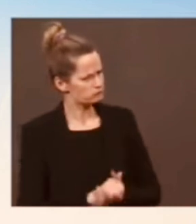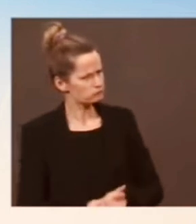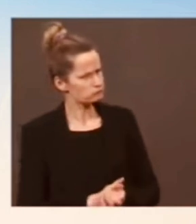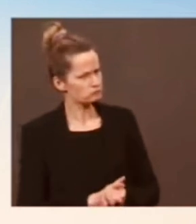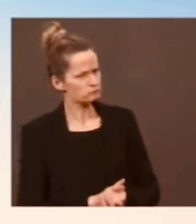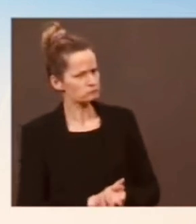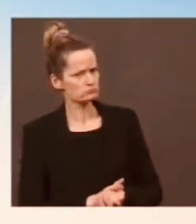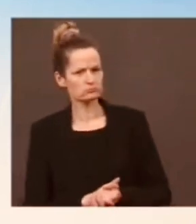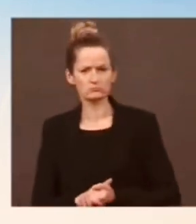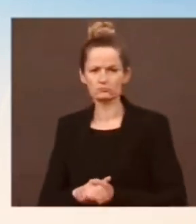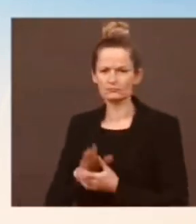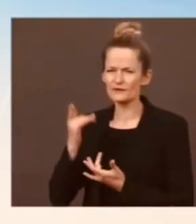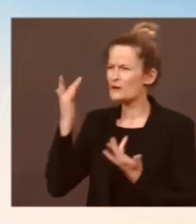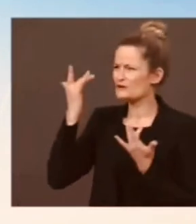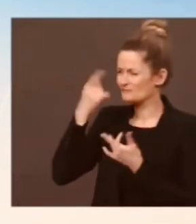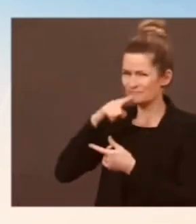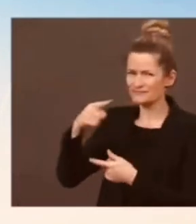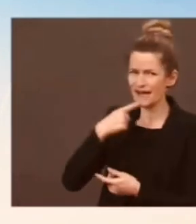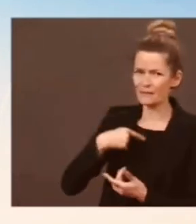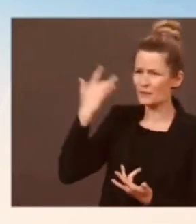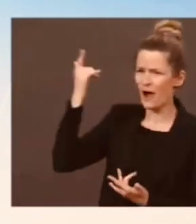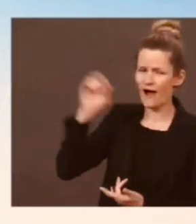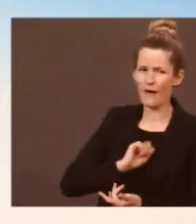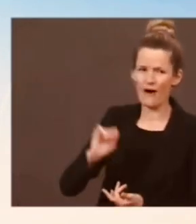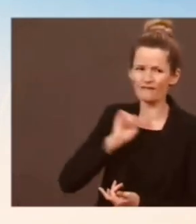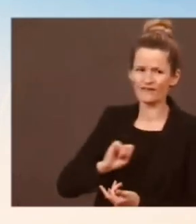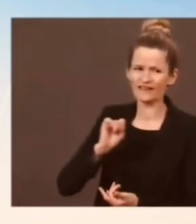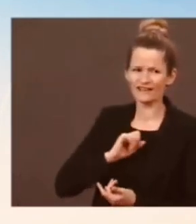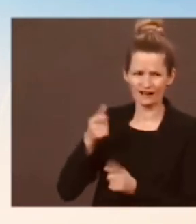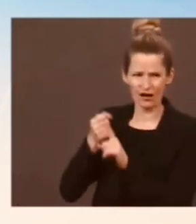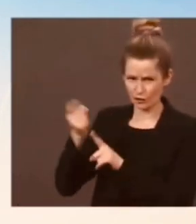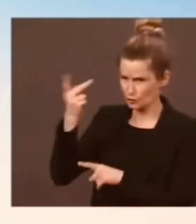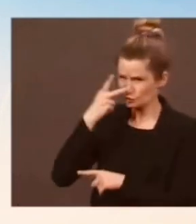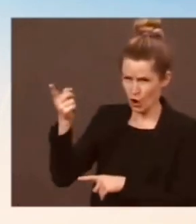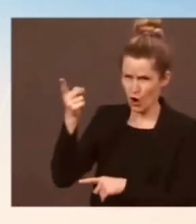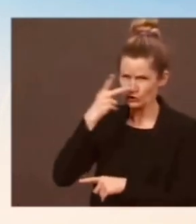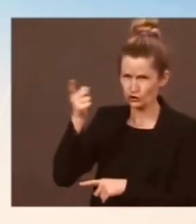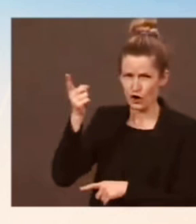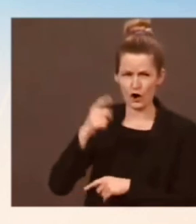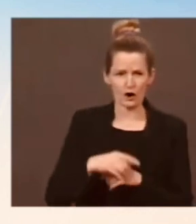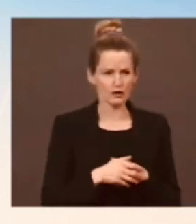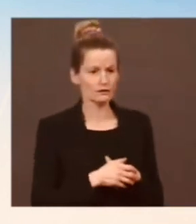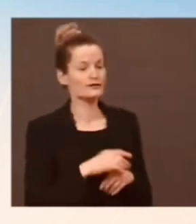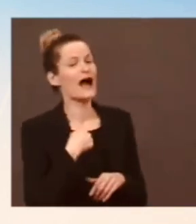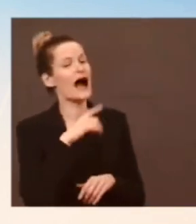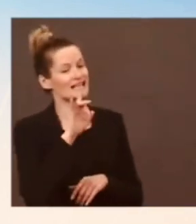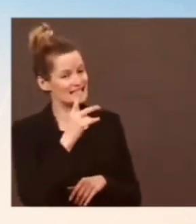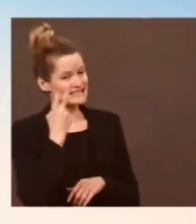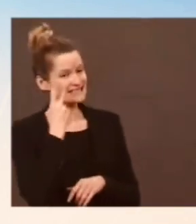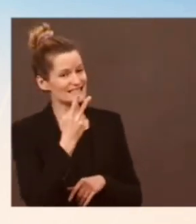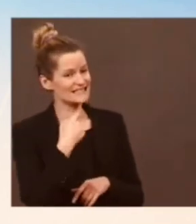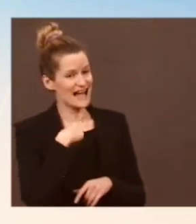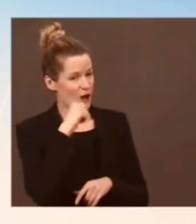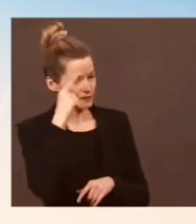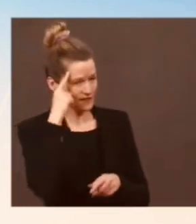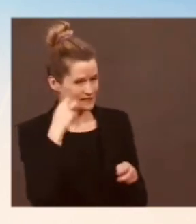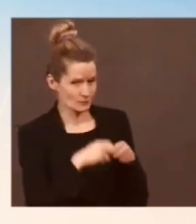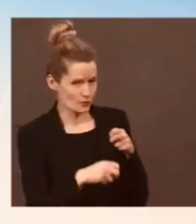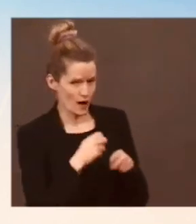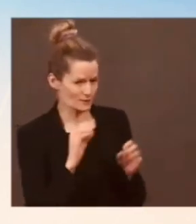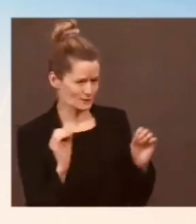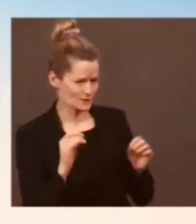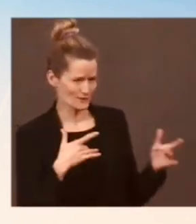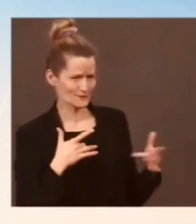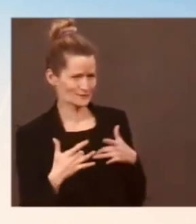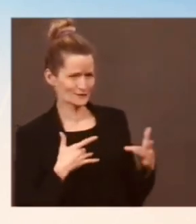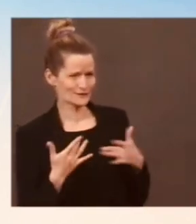an explanation for why he coughs so frequently in situations like that? I'm sure you saw it. I did. I don't think it's an issue of concern. I think there are a